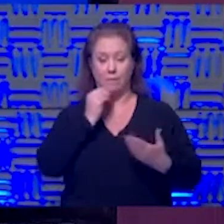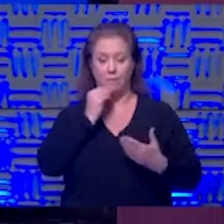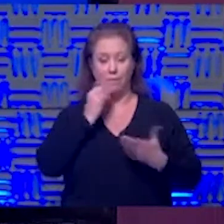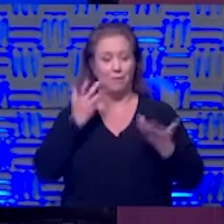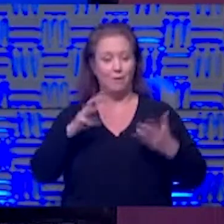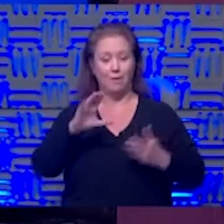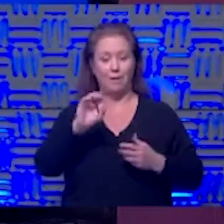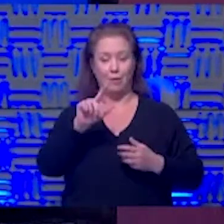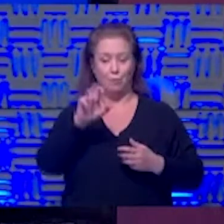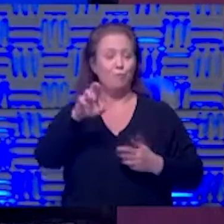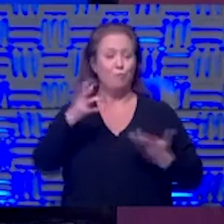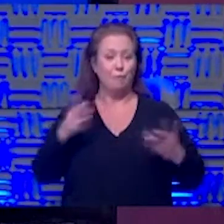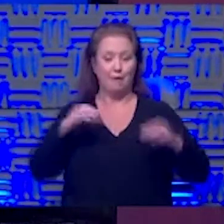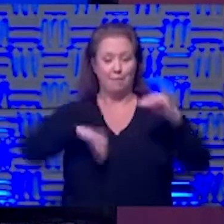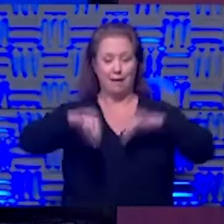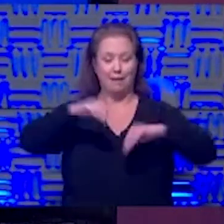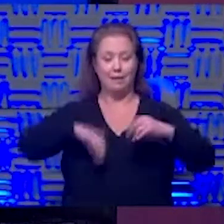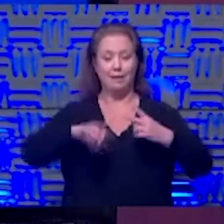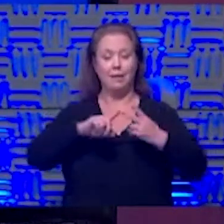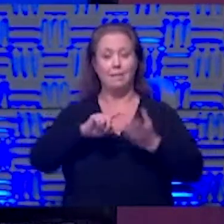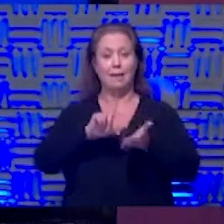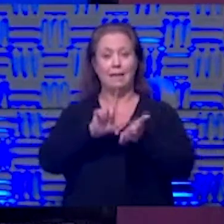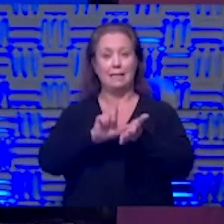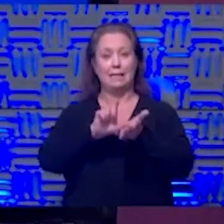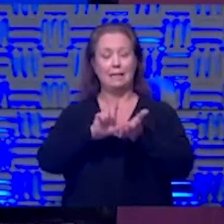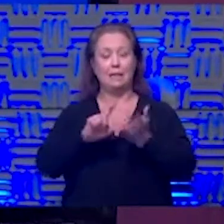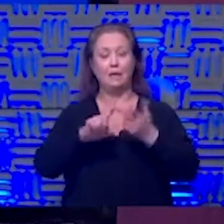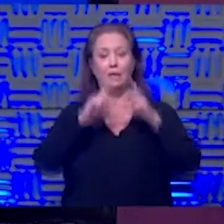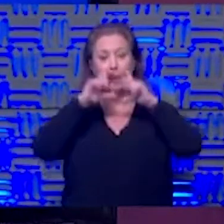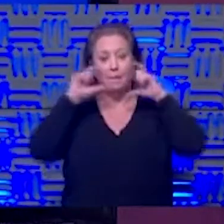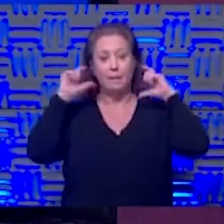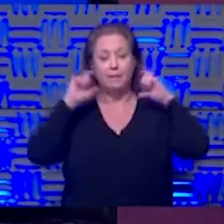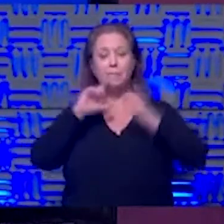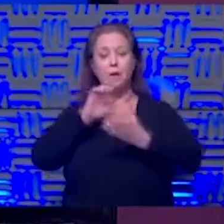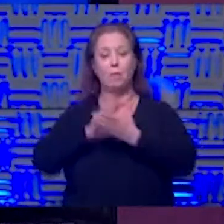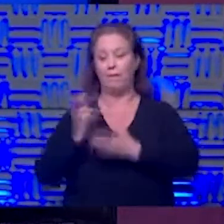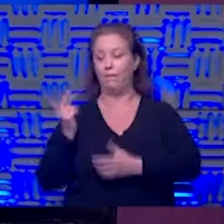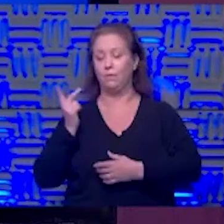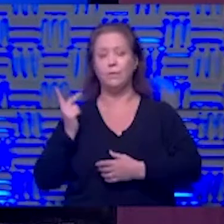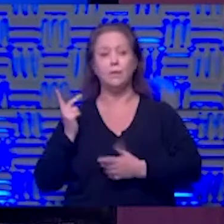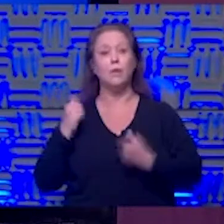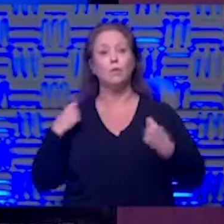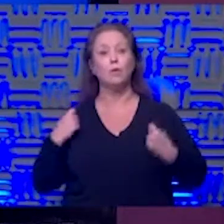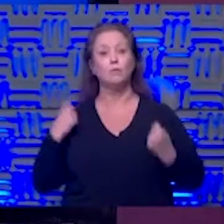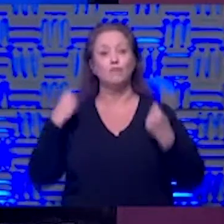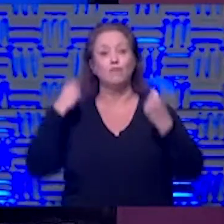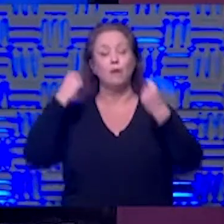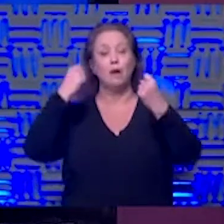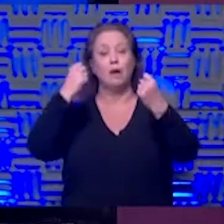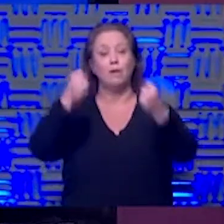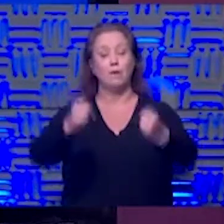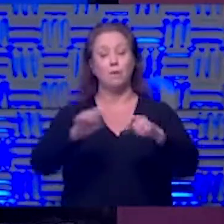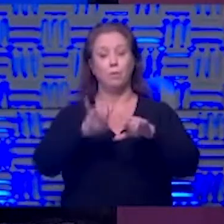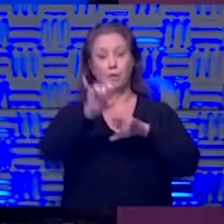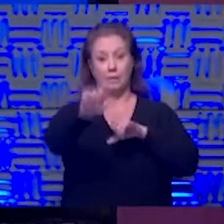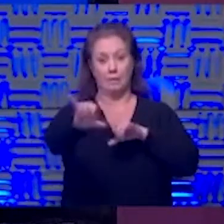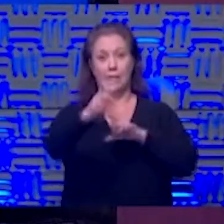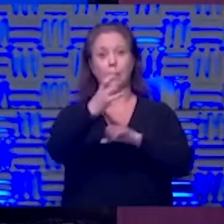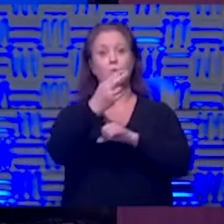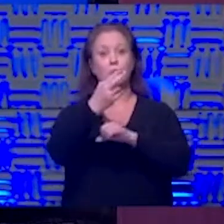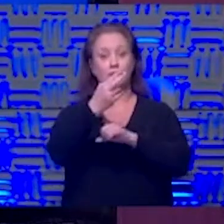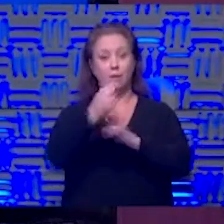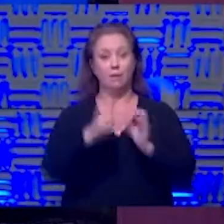yeah right got my hand sanitizer got the mask my wife and i are going out there we'll drive out we are going to stay in a hotel